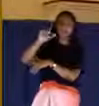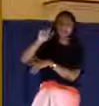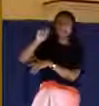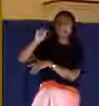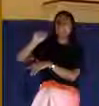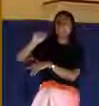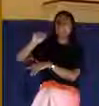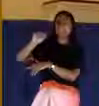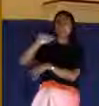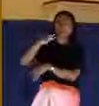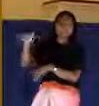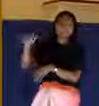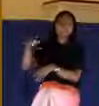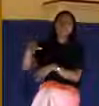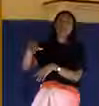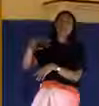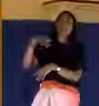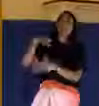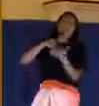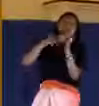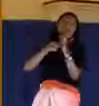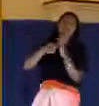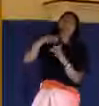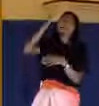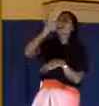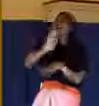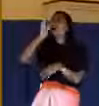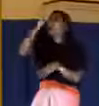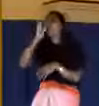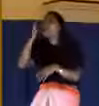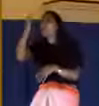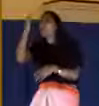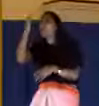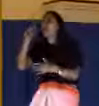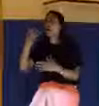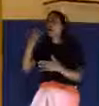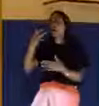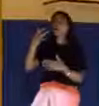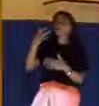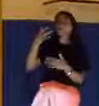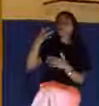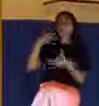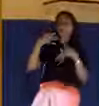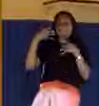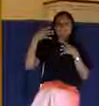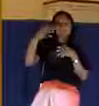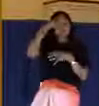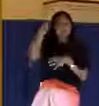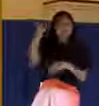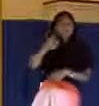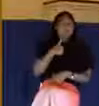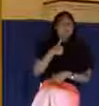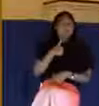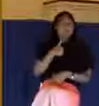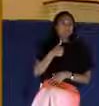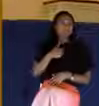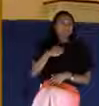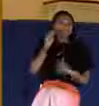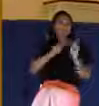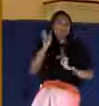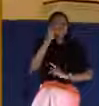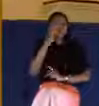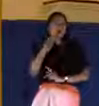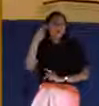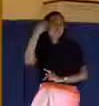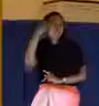God, my God, why has thou forsaken me? And some of them that stood by when they heard it said, behold, he calleth Elias. And one